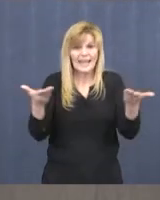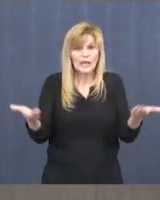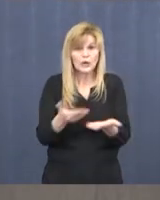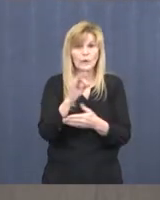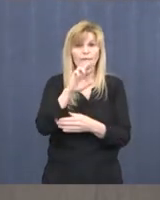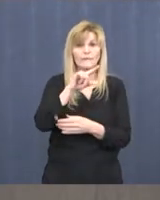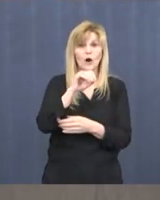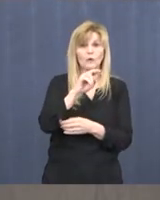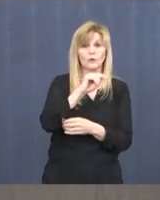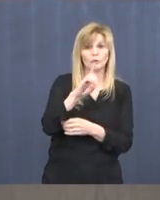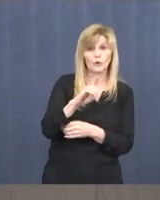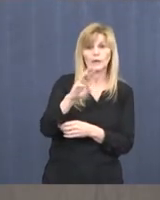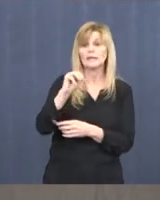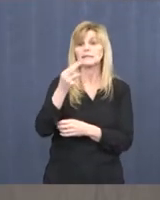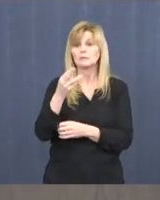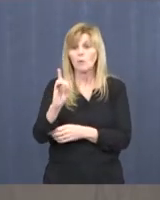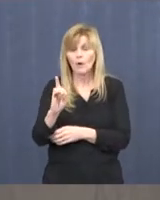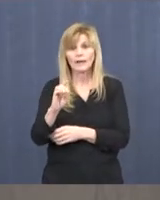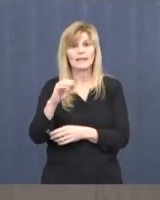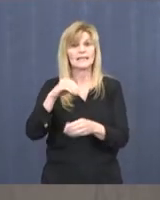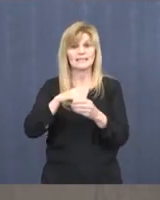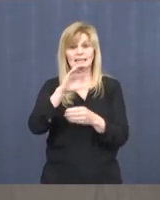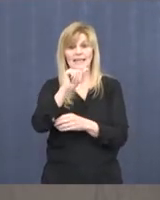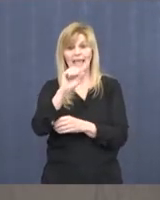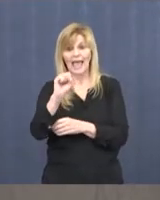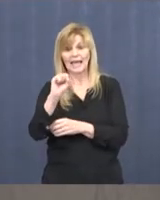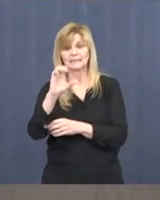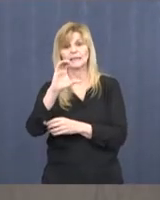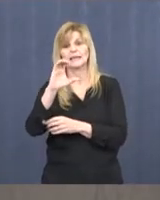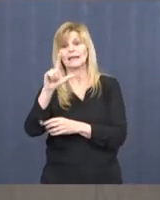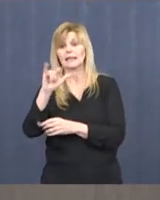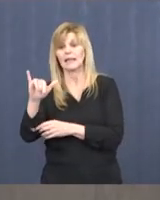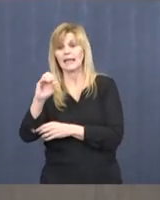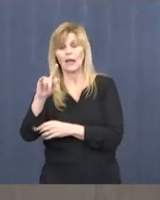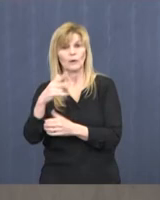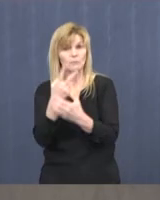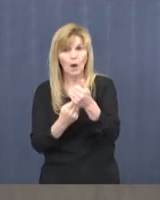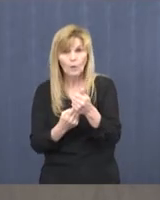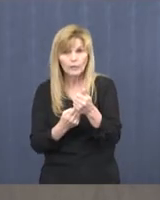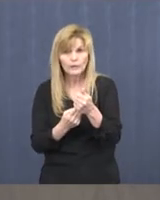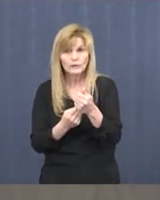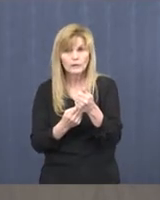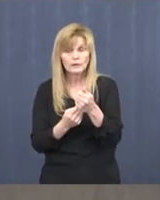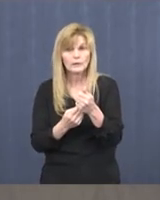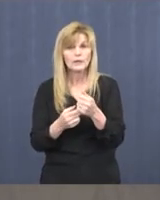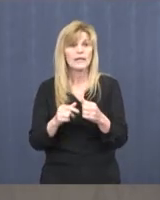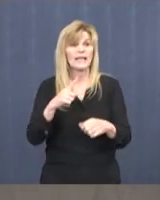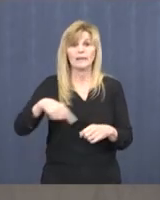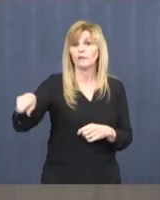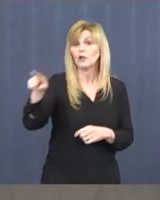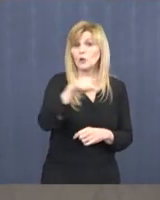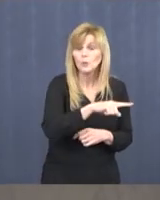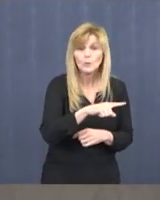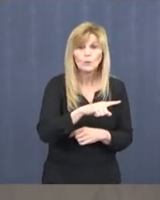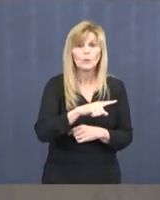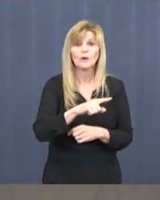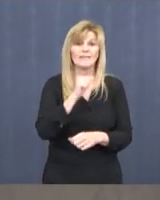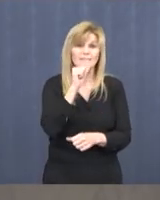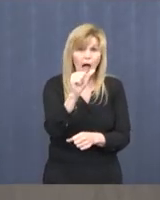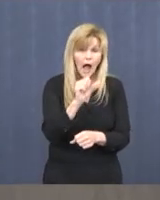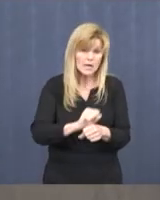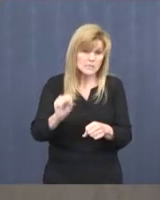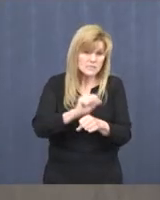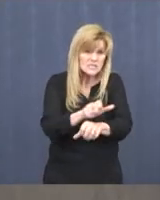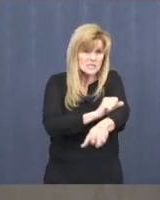Moorhead, Minnesota. It's in Klaas and Clay County. Without this, without your dedication and